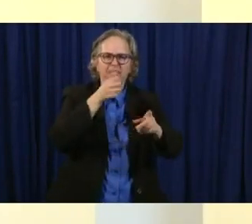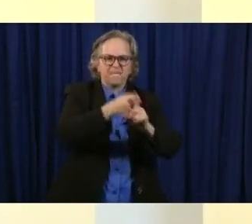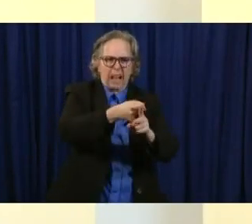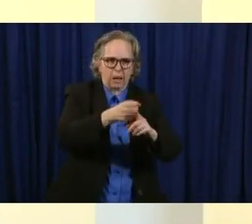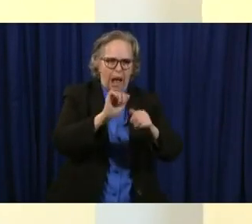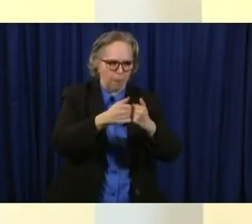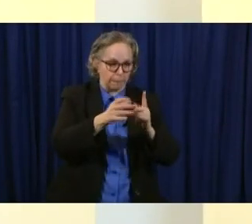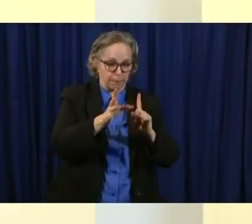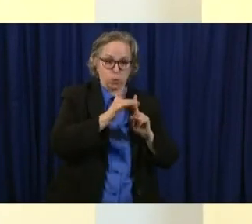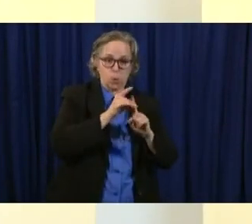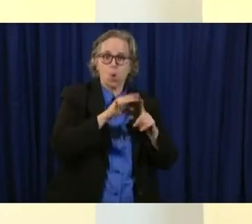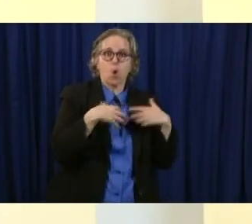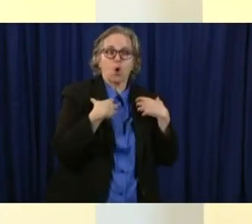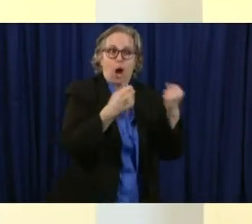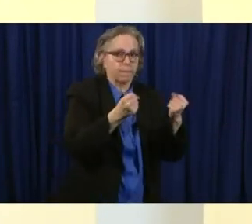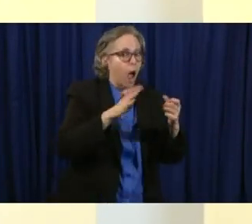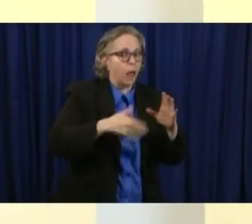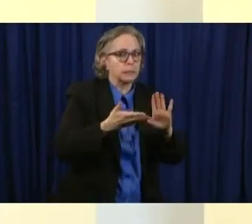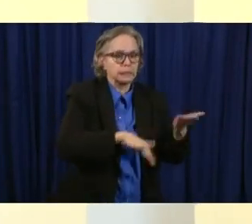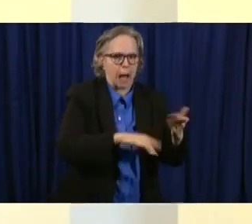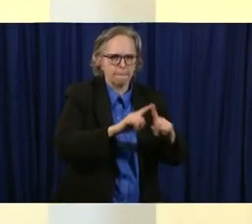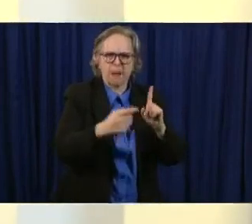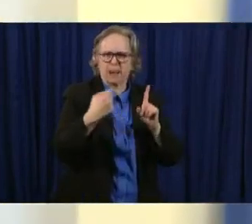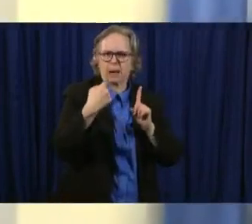is something we're yet to learn.